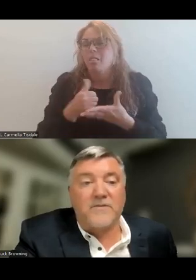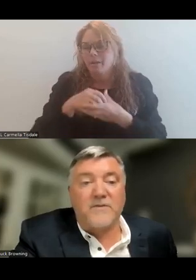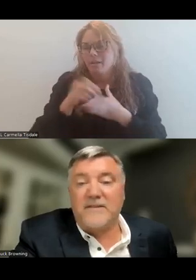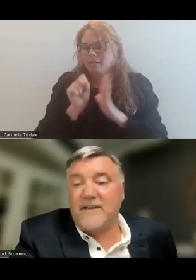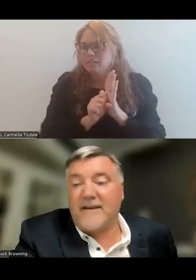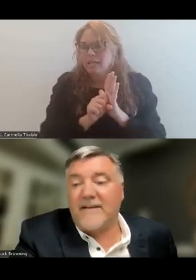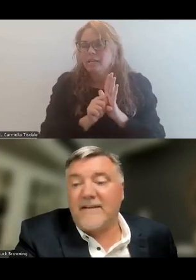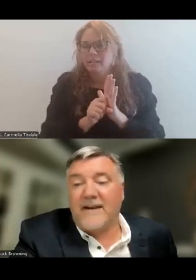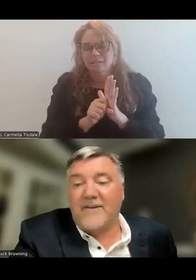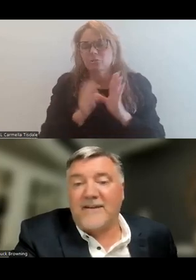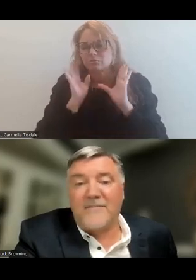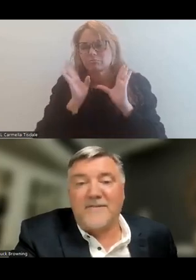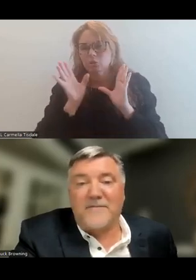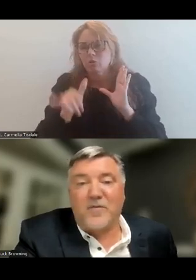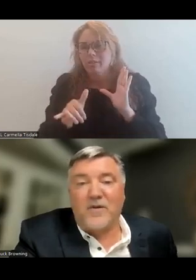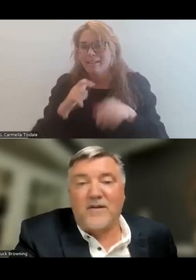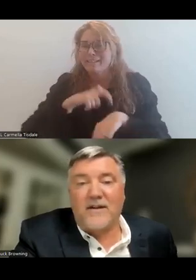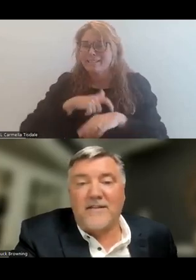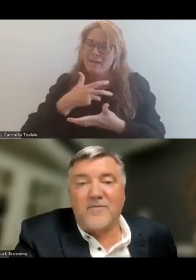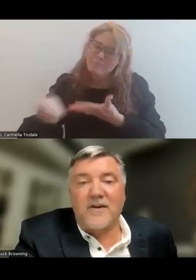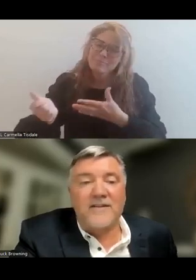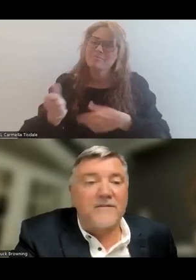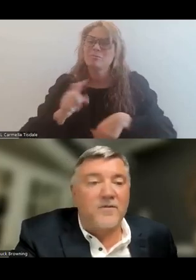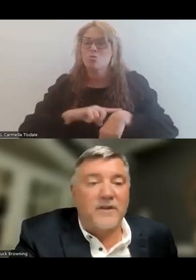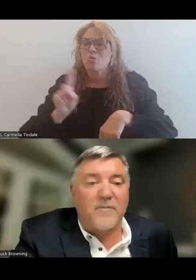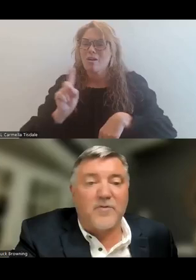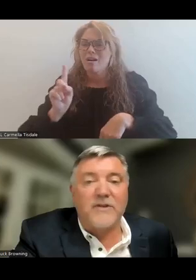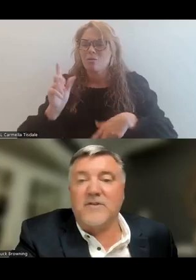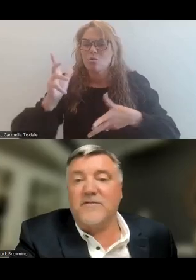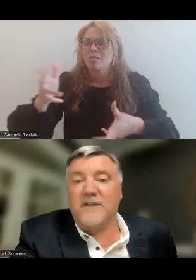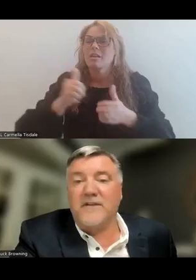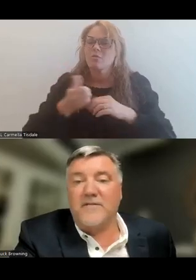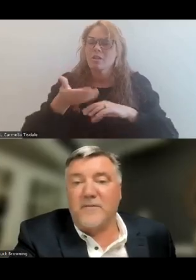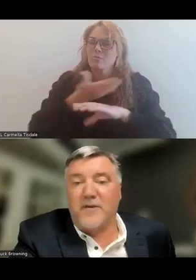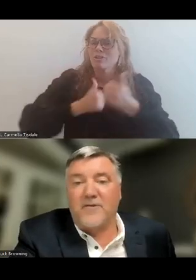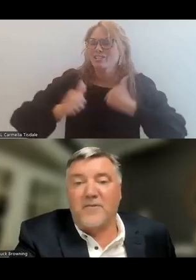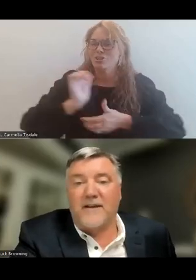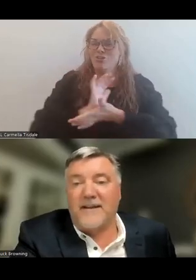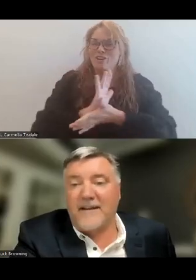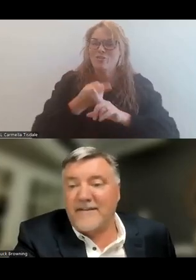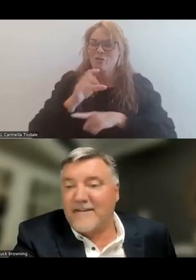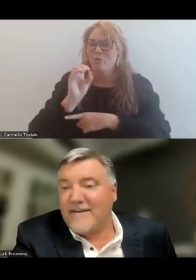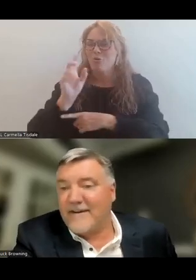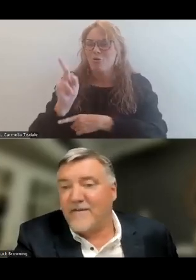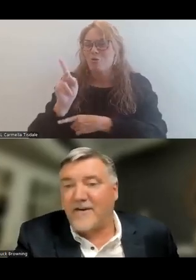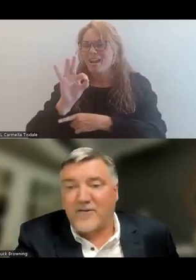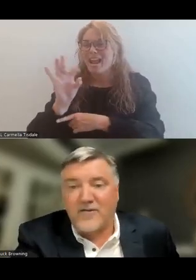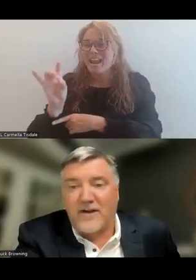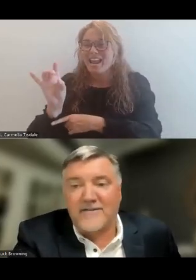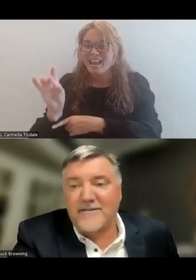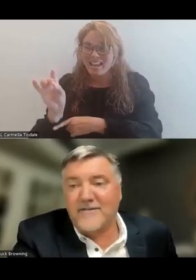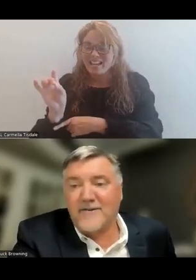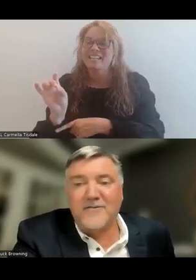So tune into that. Our time is up for the 1 o'clock. I think we're going to leave you with our pre-show video from the Oklahoma 988 of